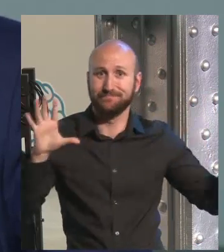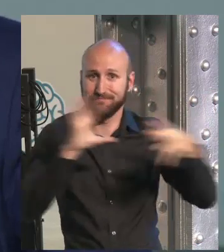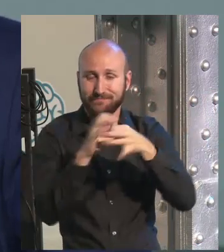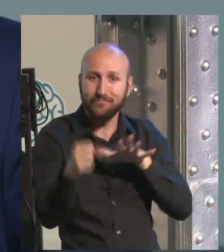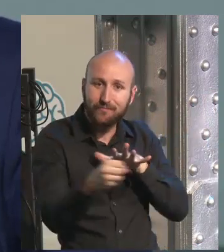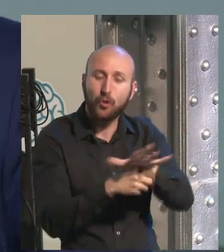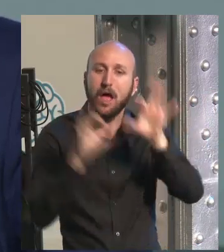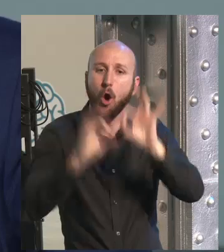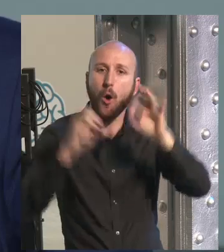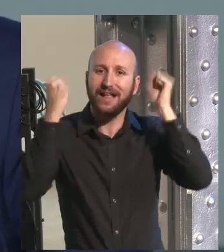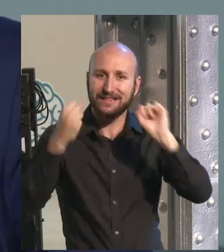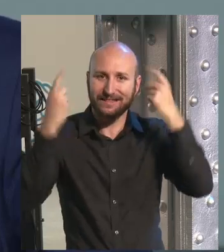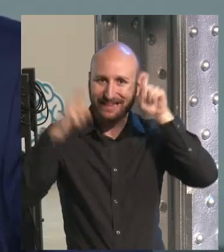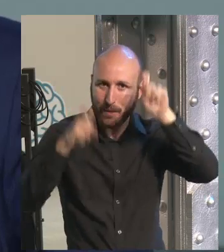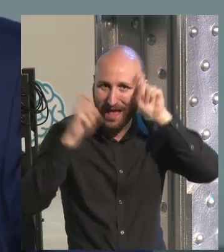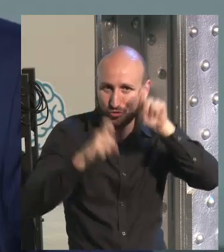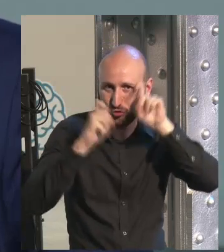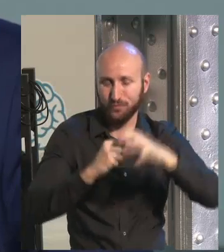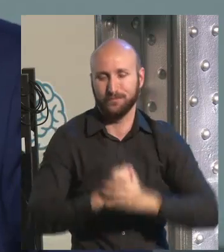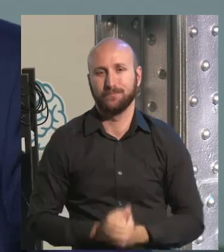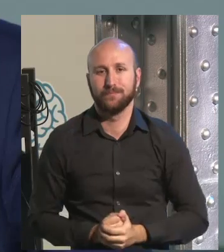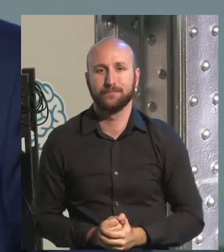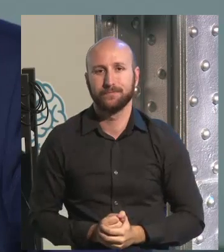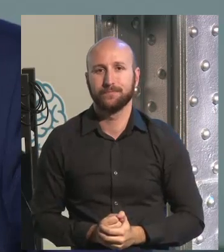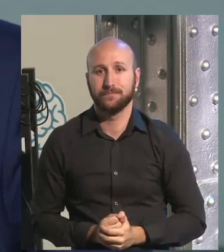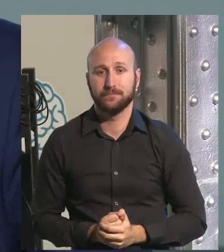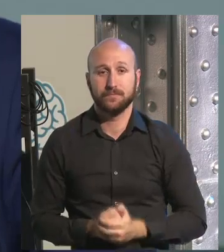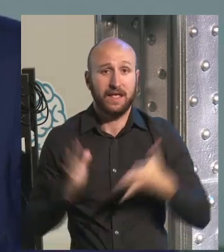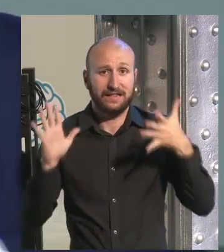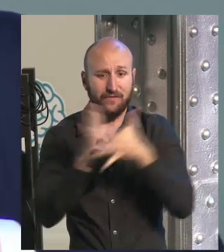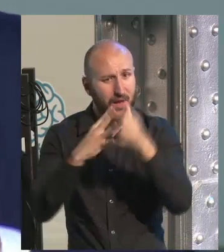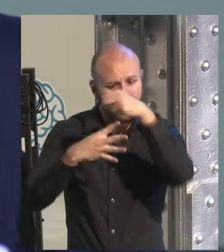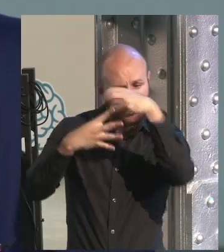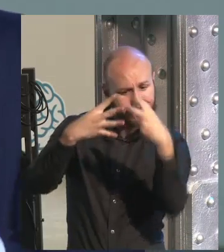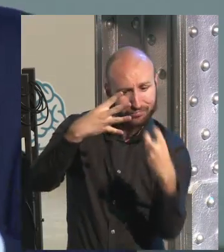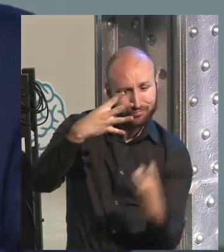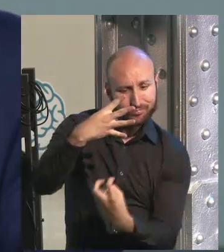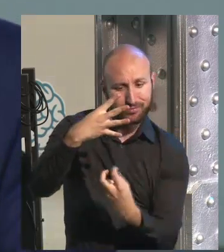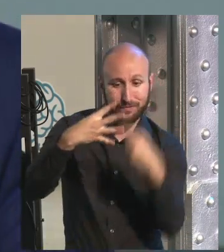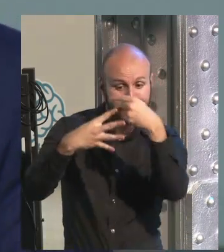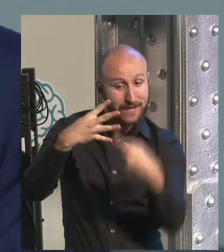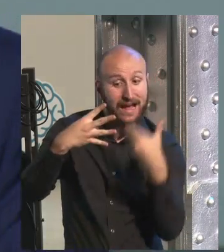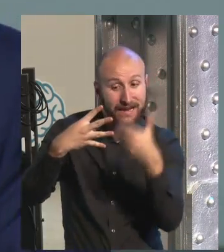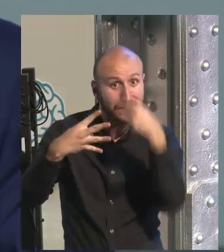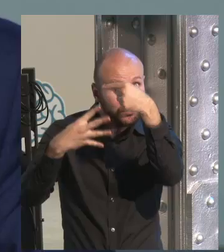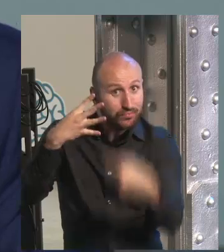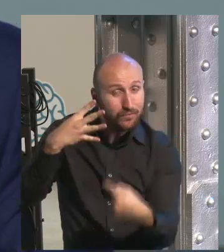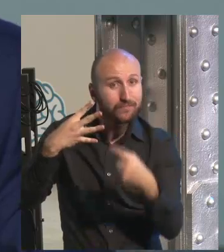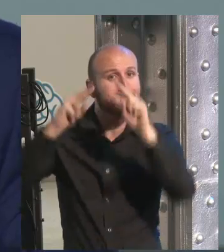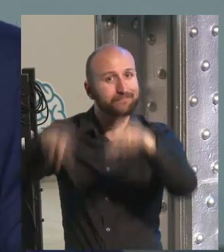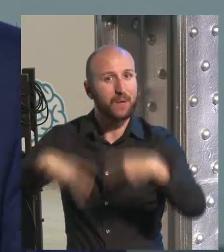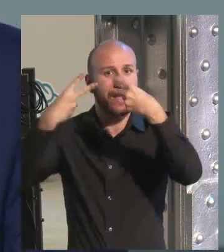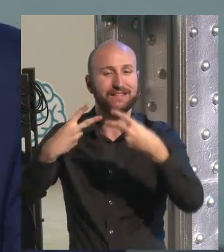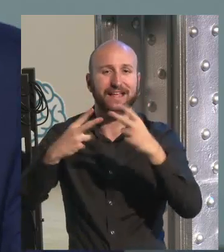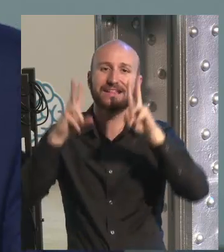age, to training systems, to a huge amount of factors that will allow